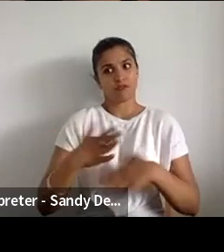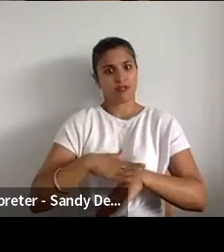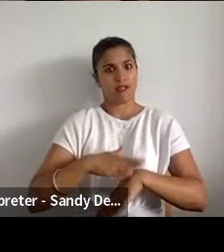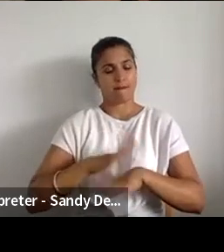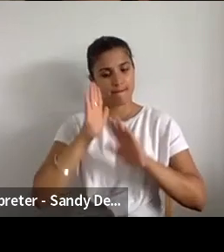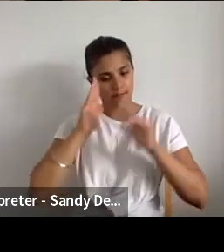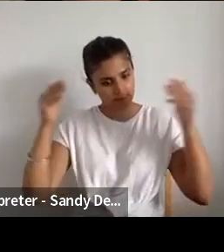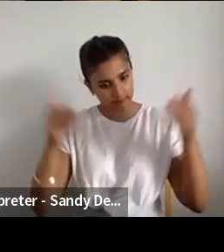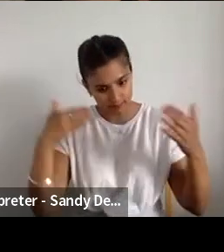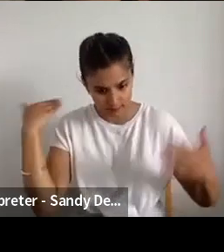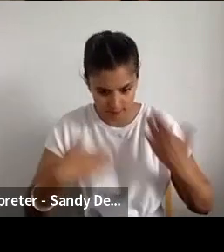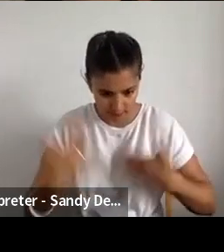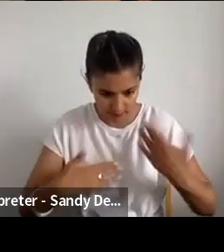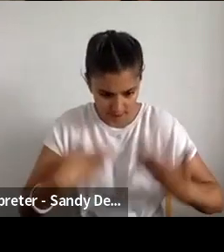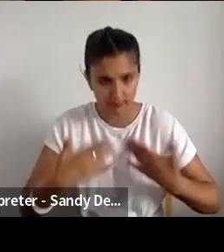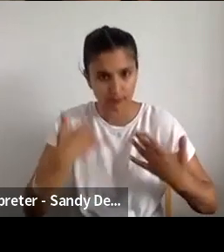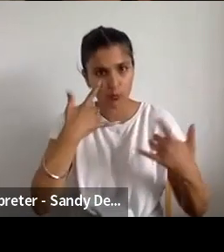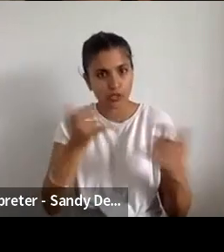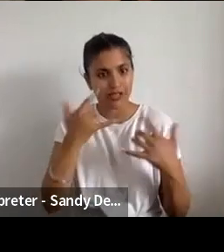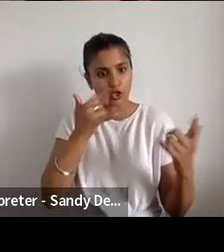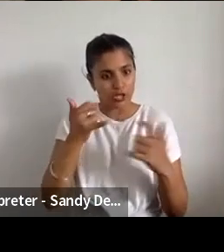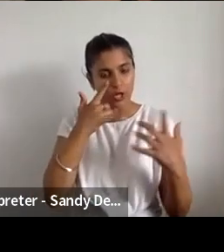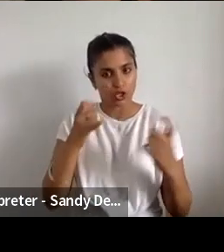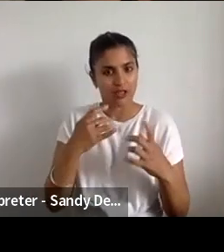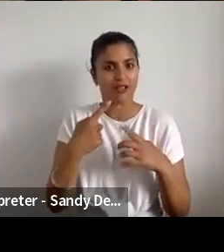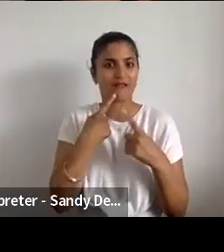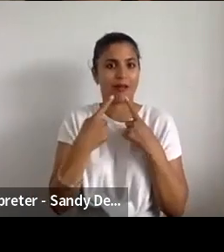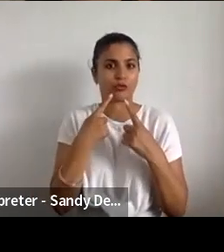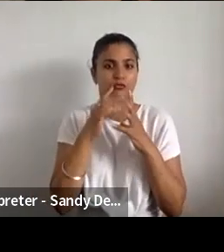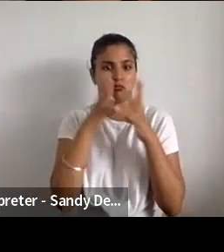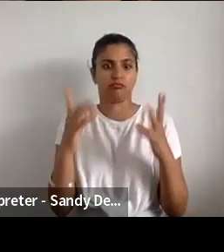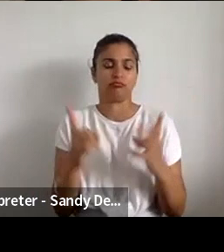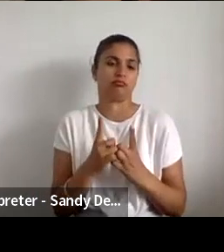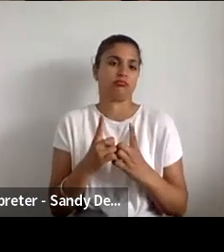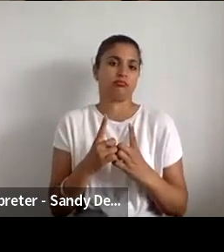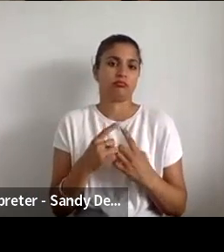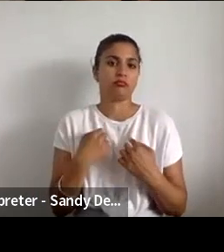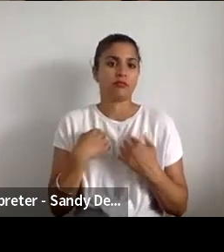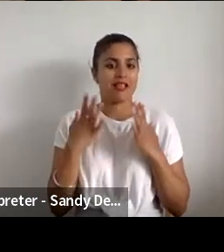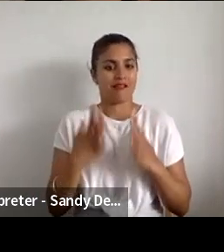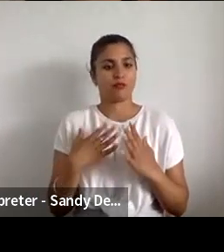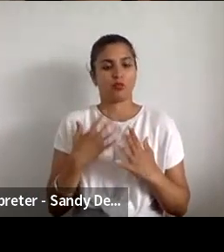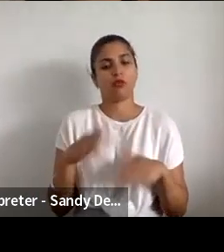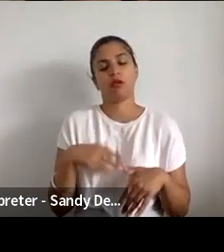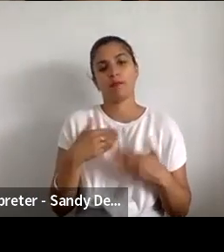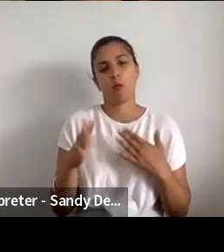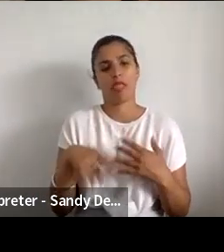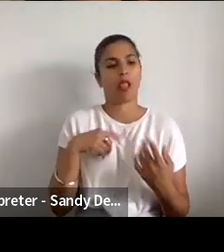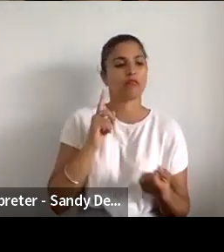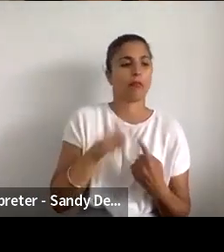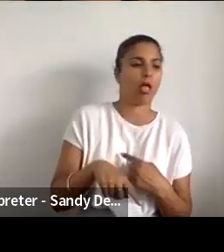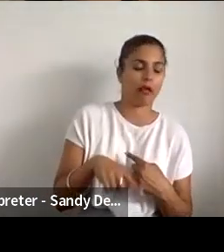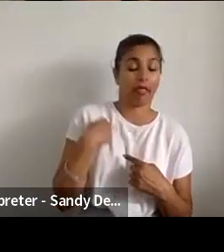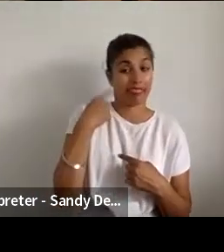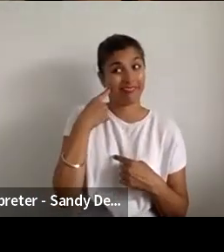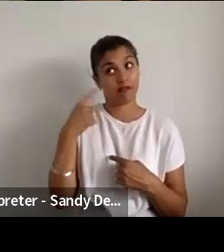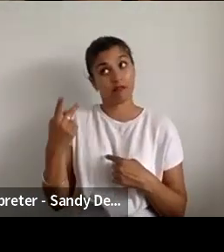than we would have if people were just applying and then we had to sit there and spend the labour at the other end. So it maybe it was a bit less labour on our